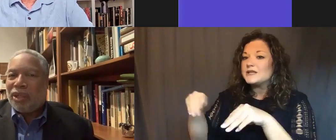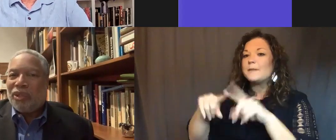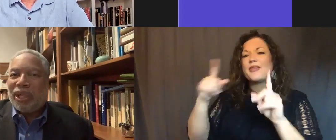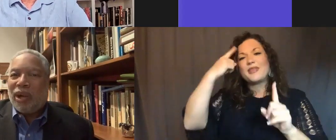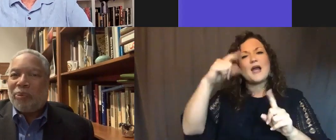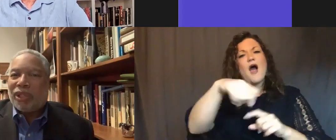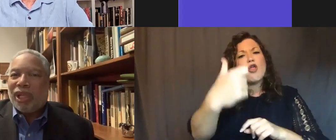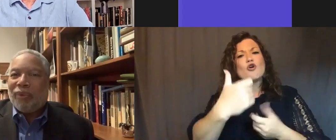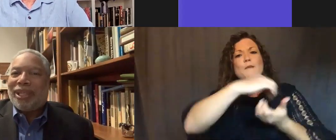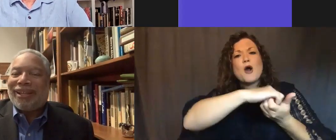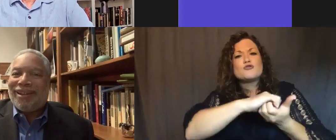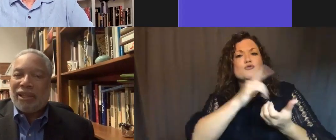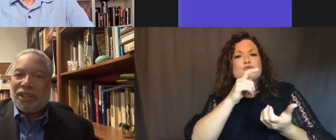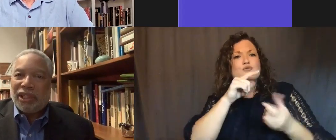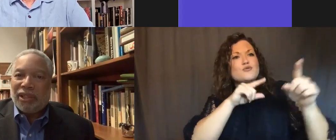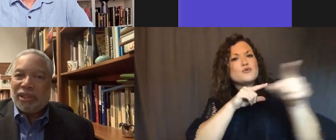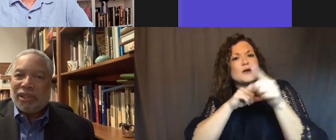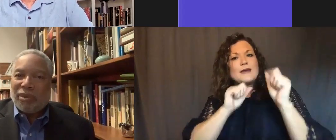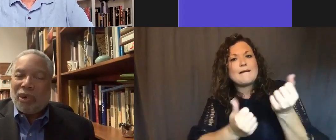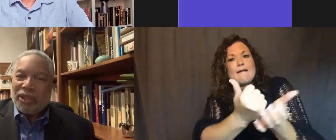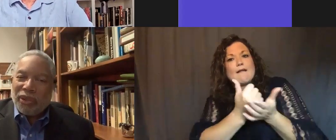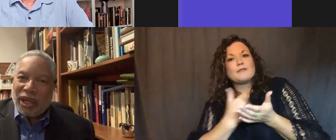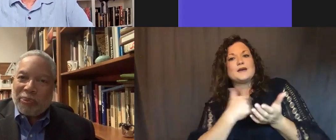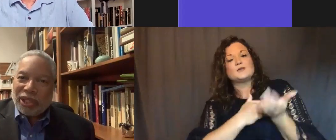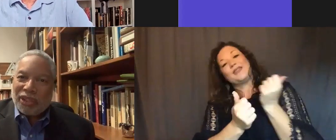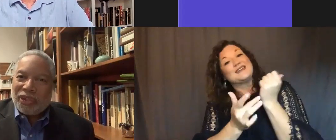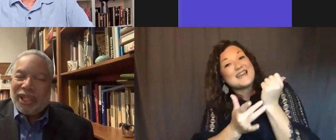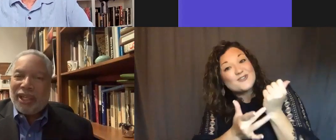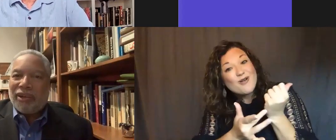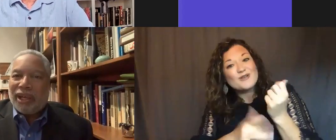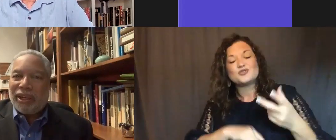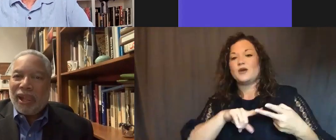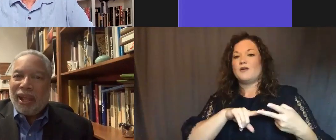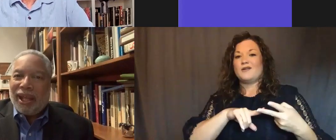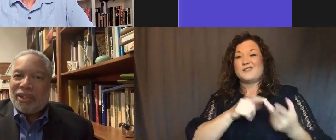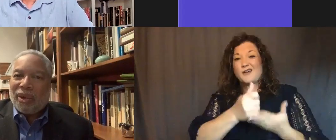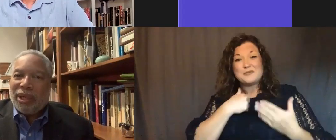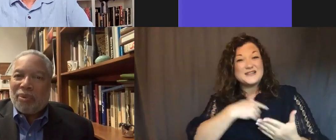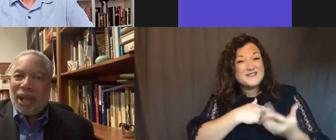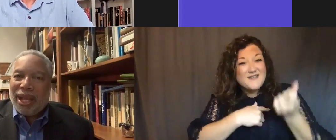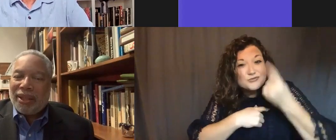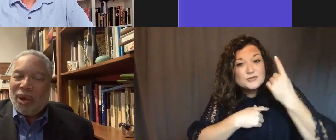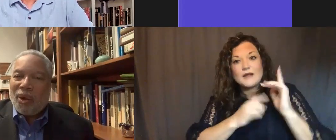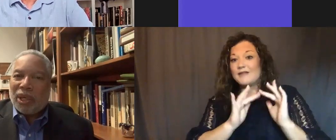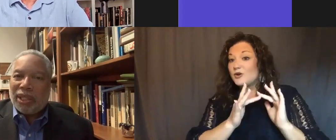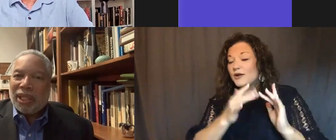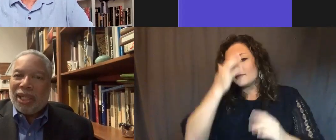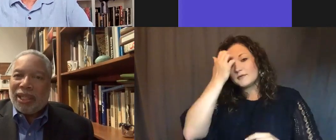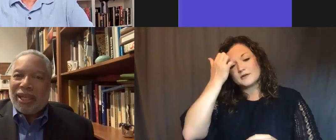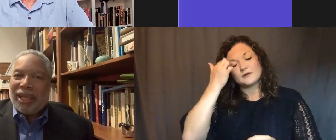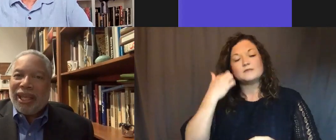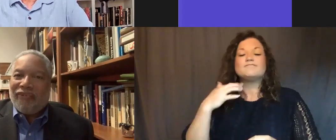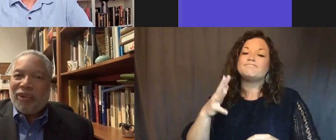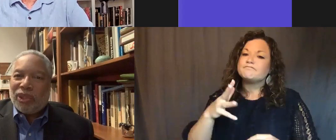partners who can help us with technology, partners who could help us understand the Internet. And so, in a way, the goal was